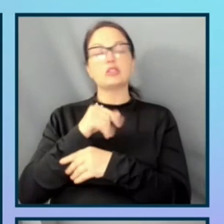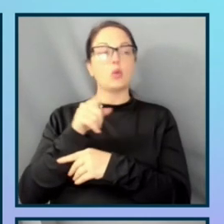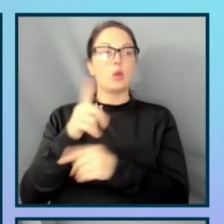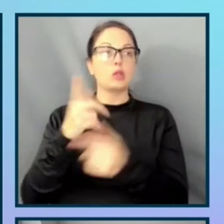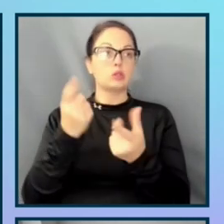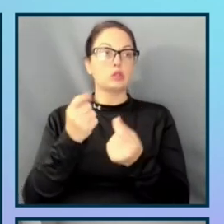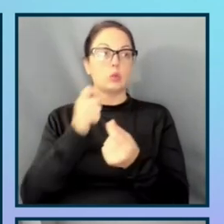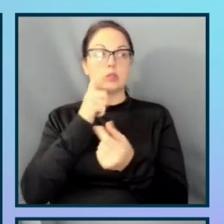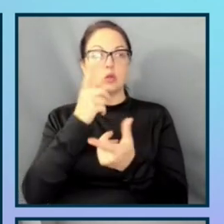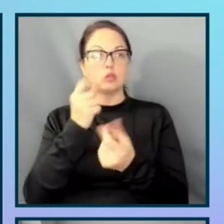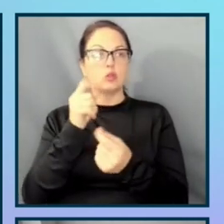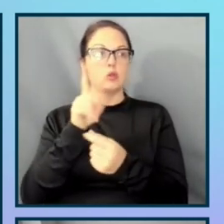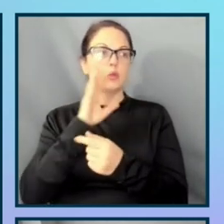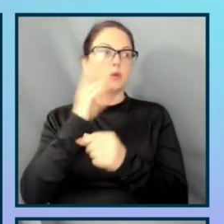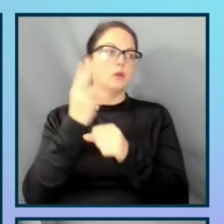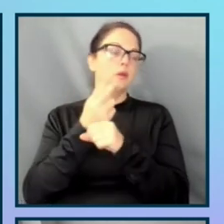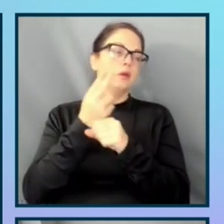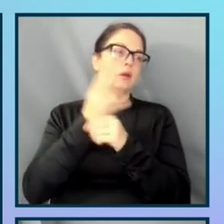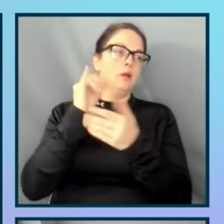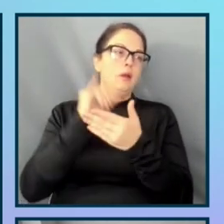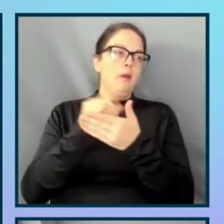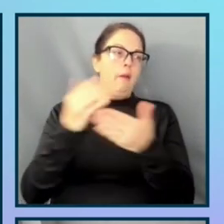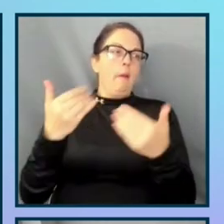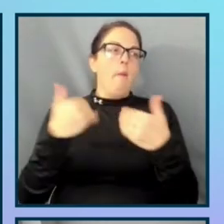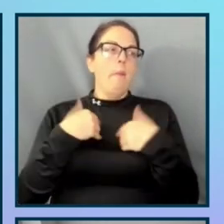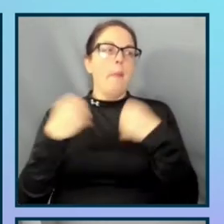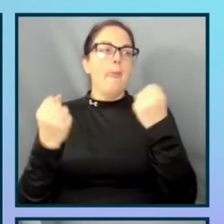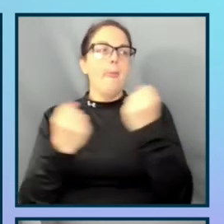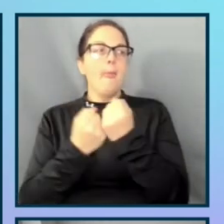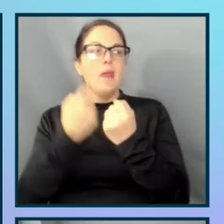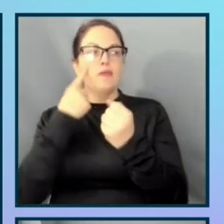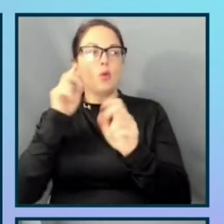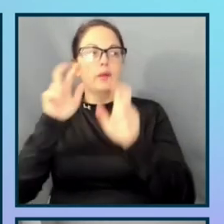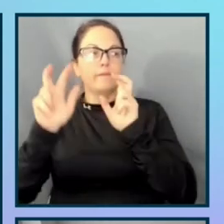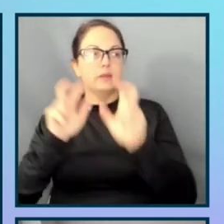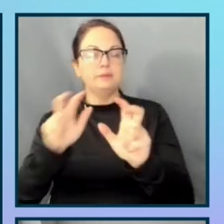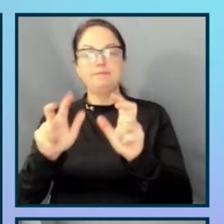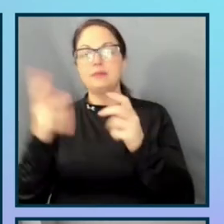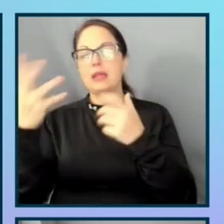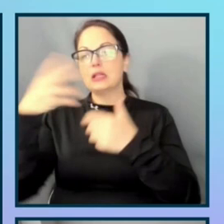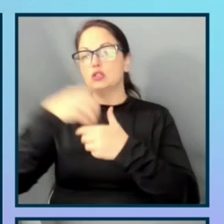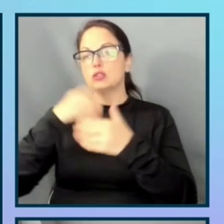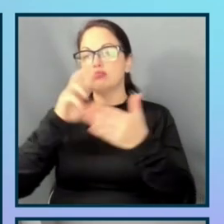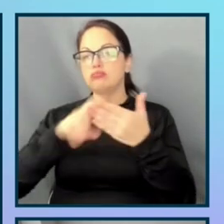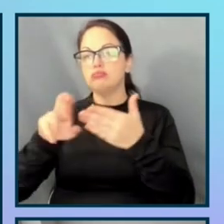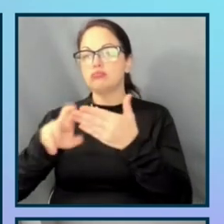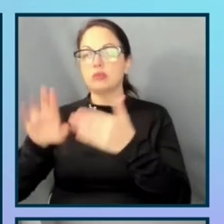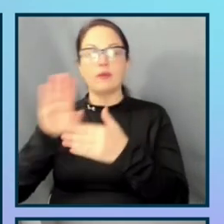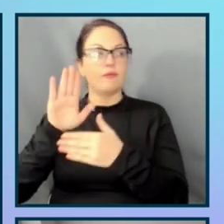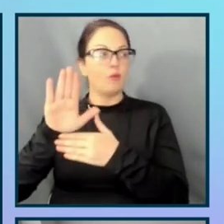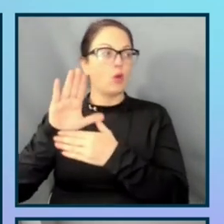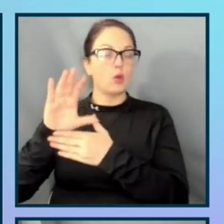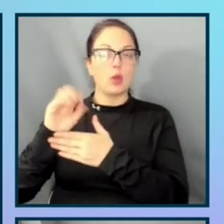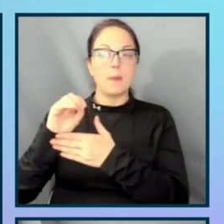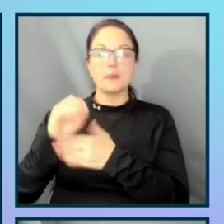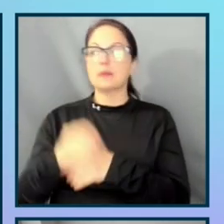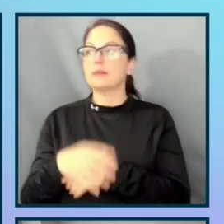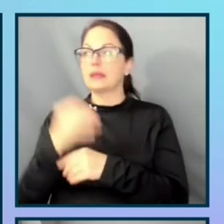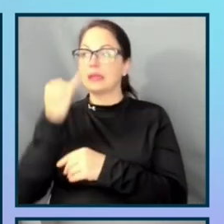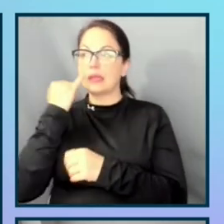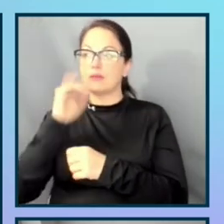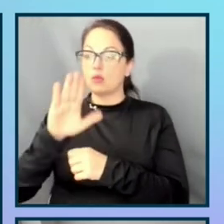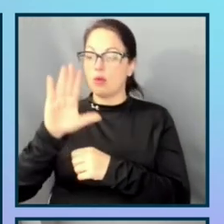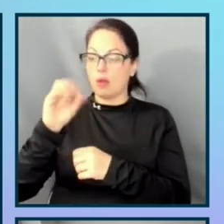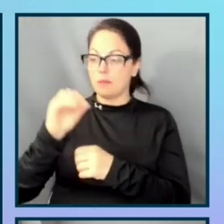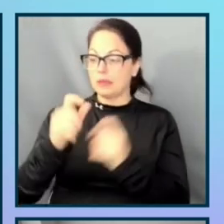you're going to use this to gain support for investments in inclusive research at your company. If your company is as big as